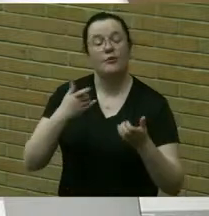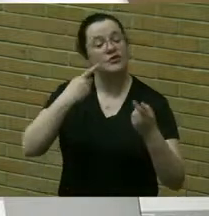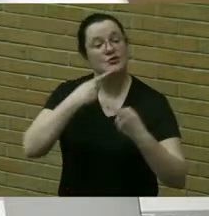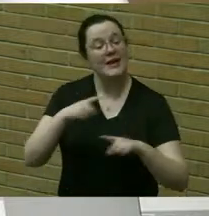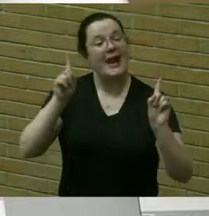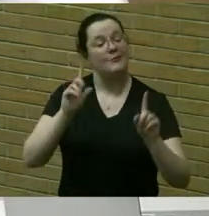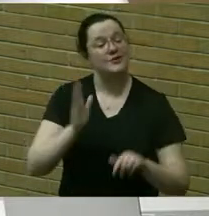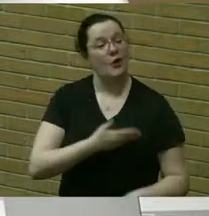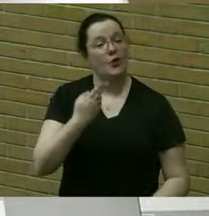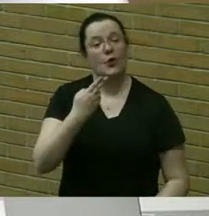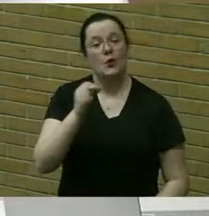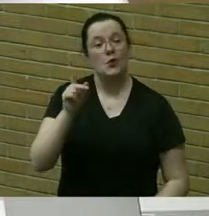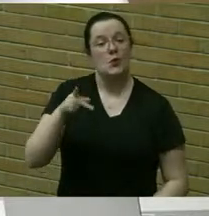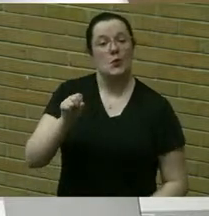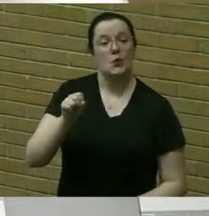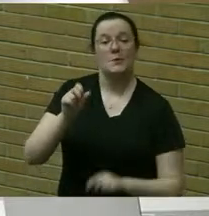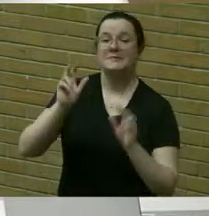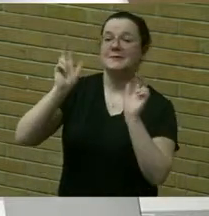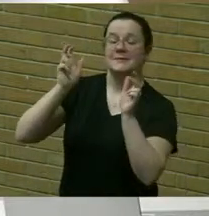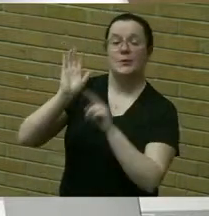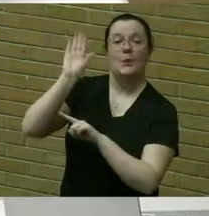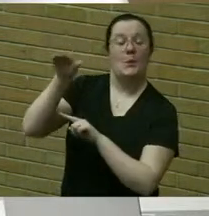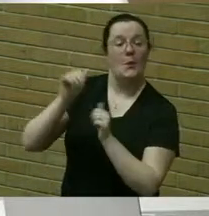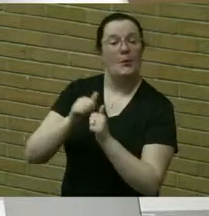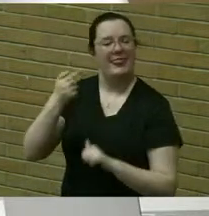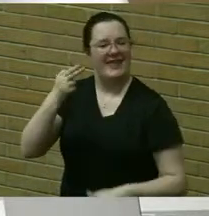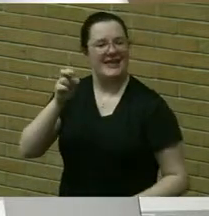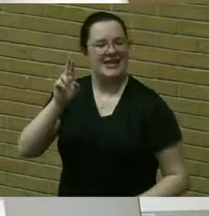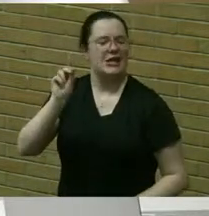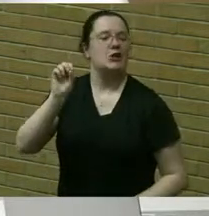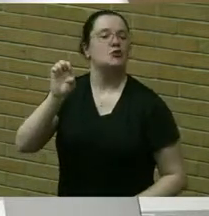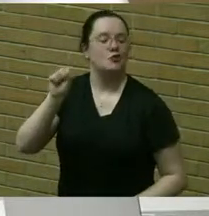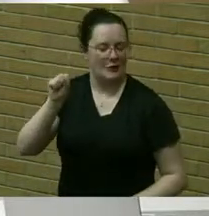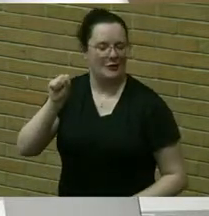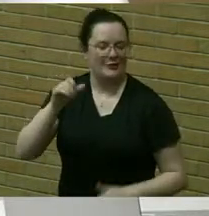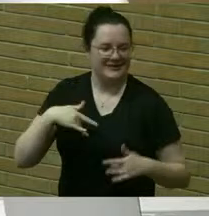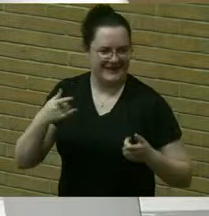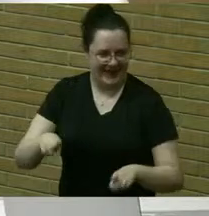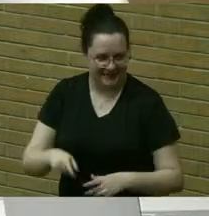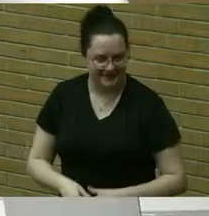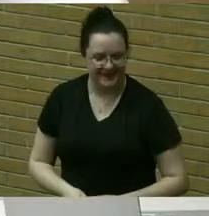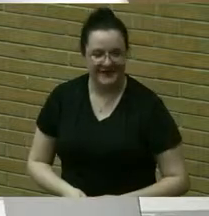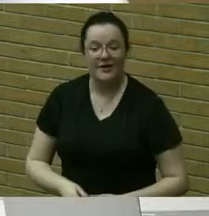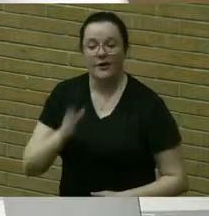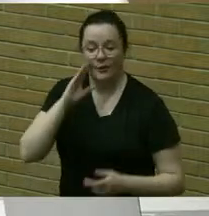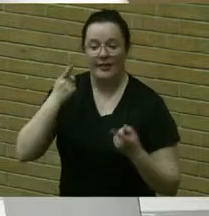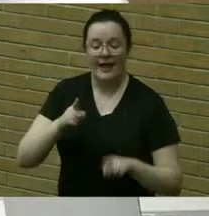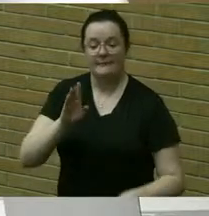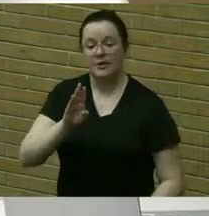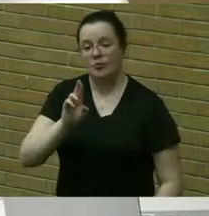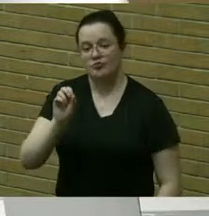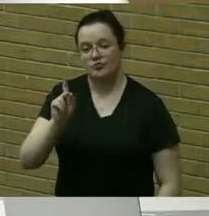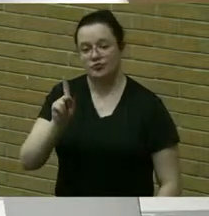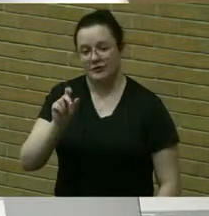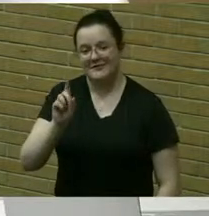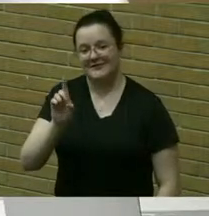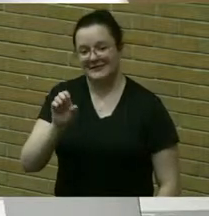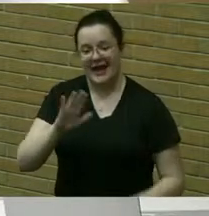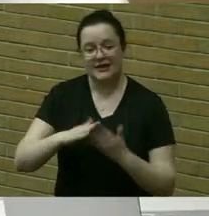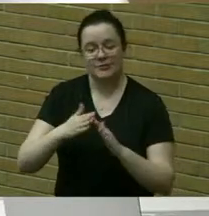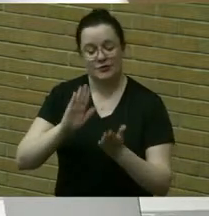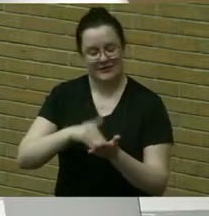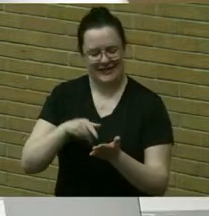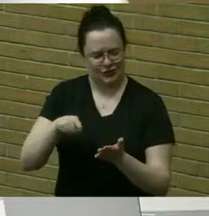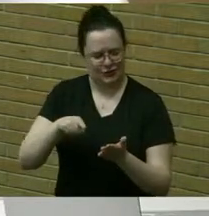heroes event which will take place at the brookside recreation center please use the winton road entrance